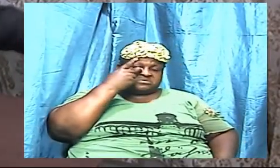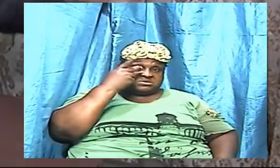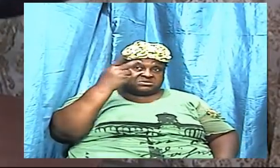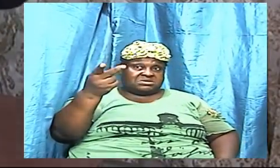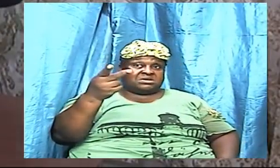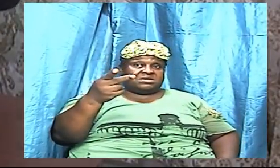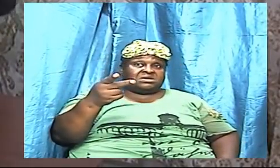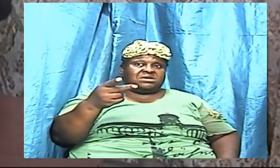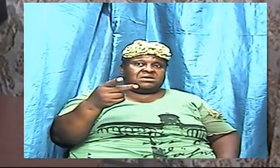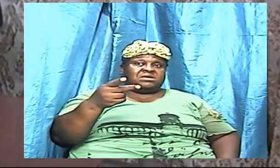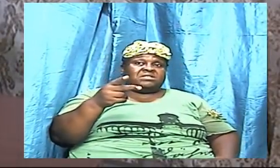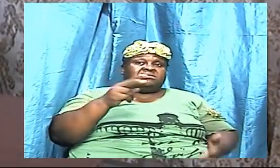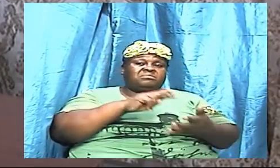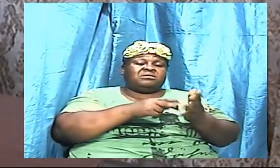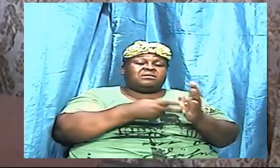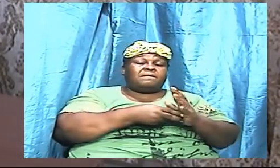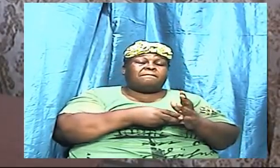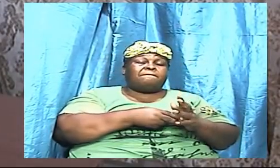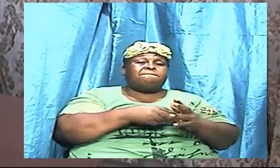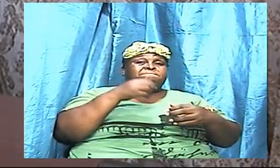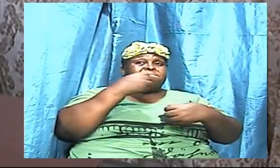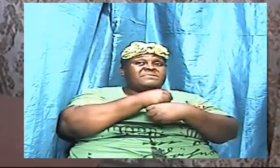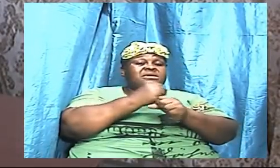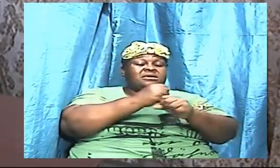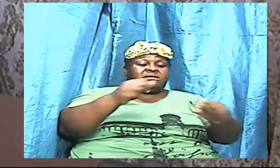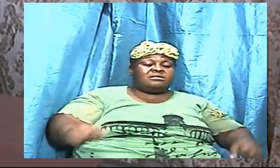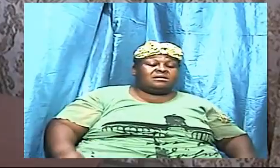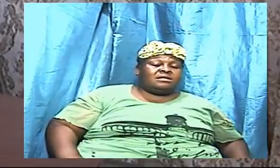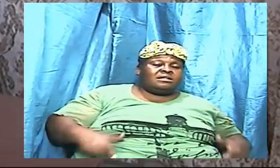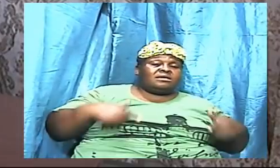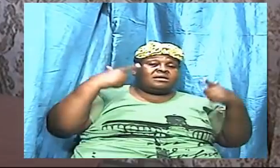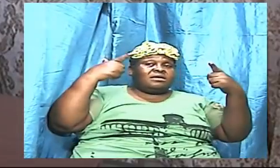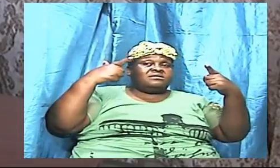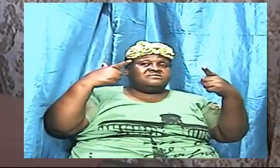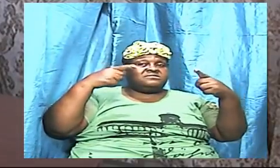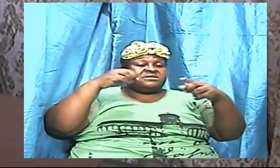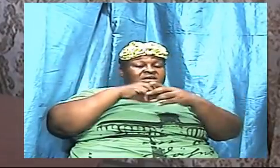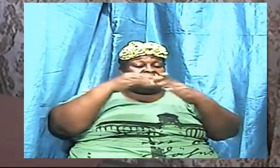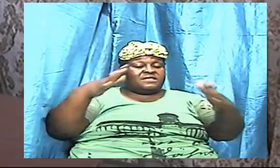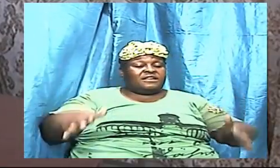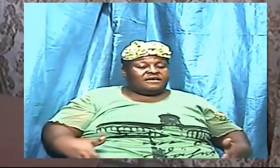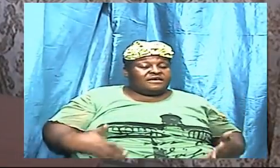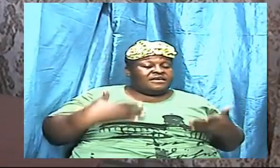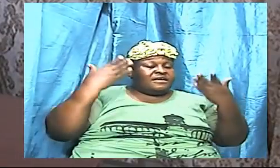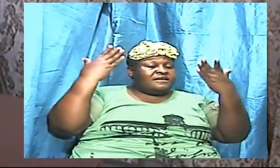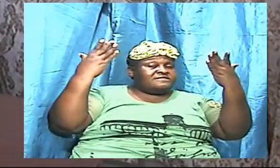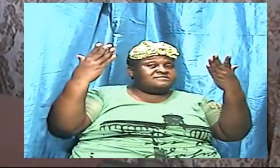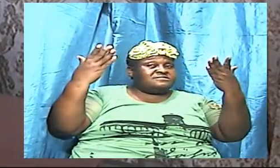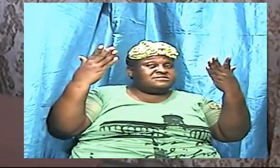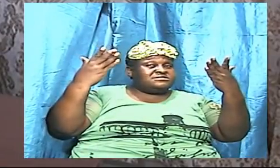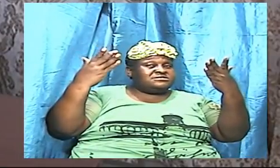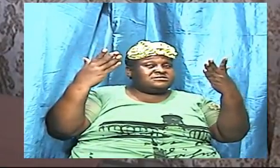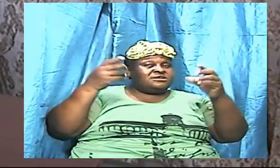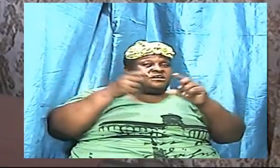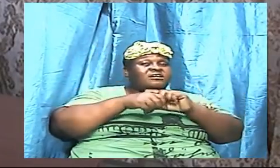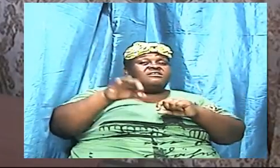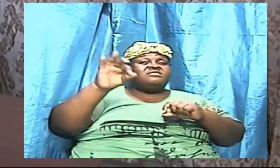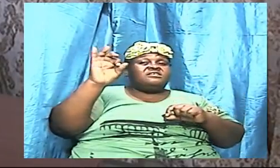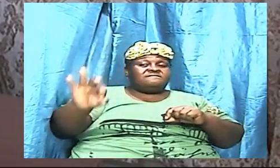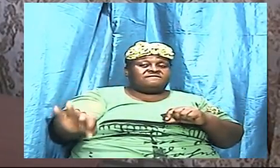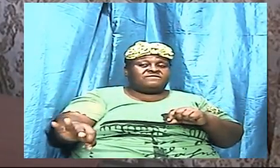being made literally made alive in the life of the founder of